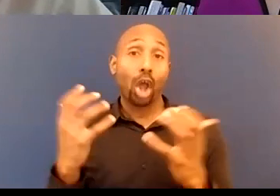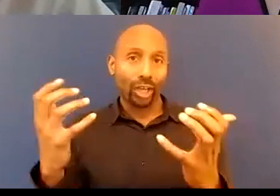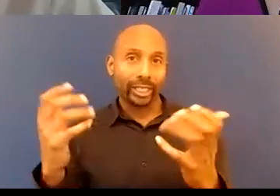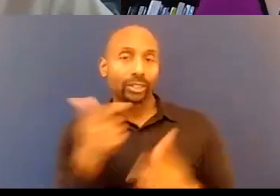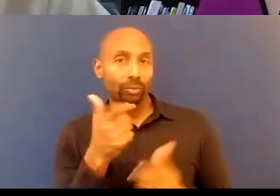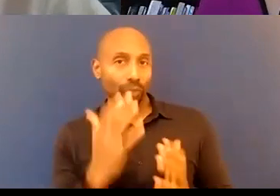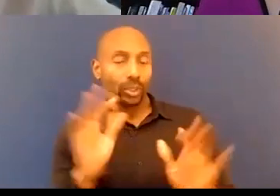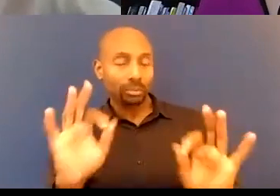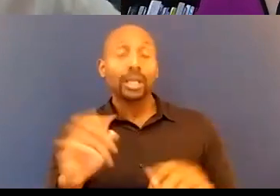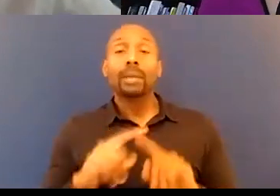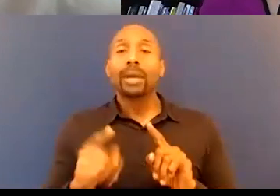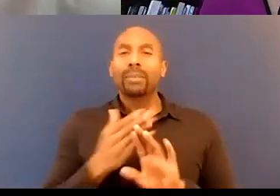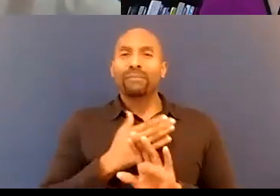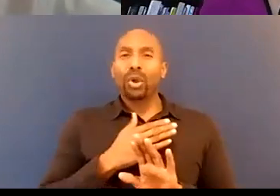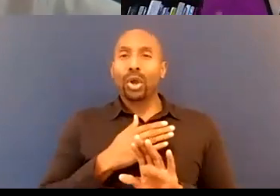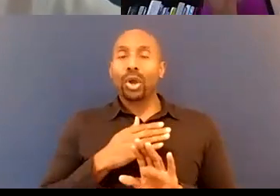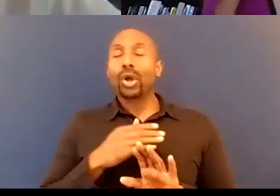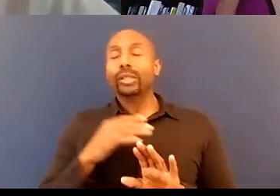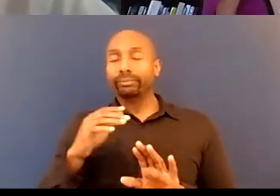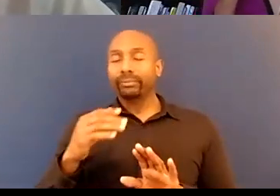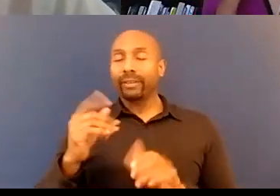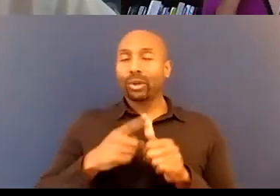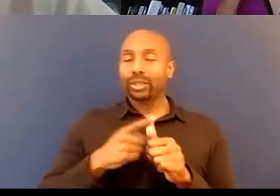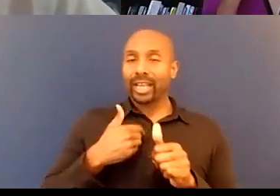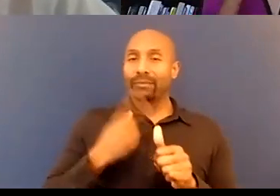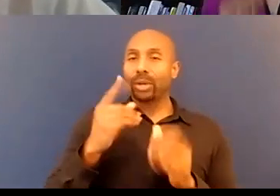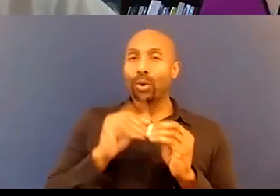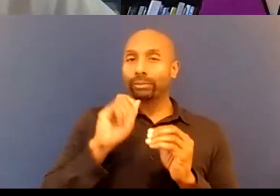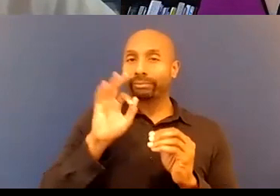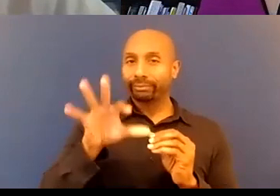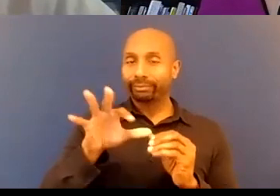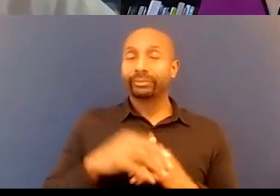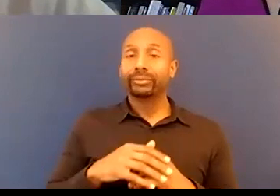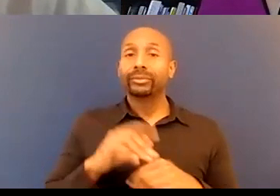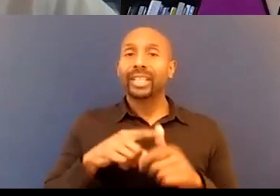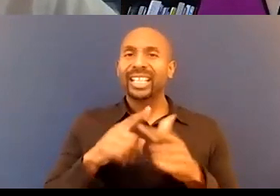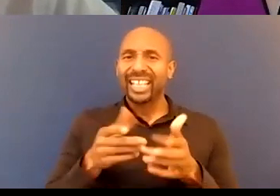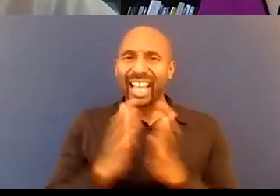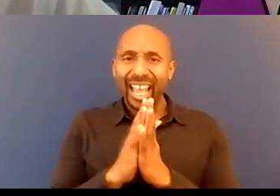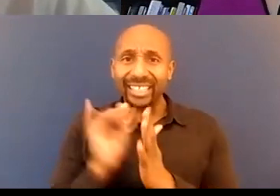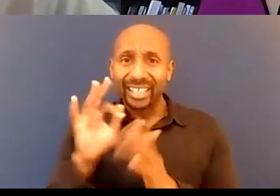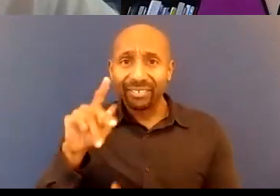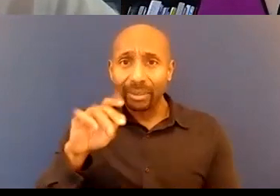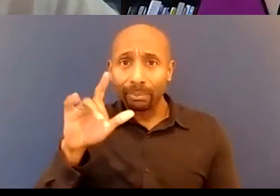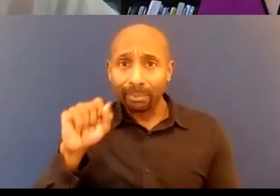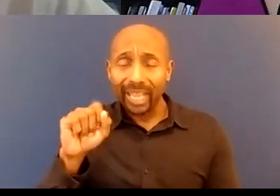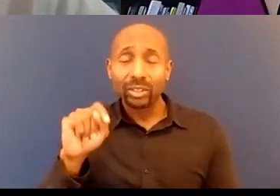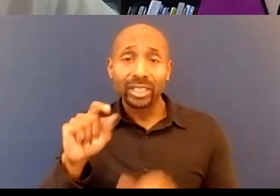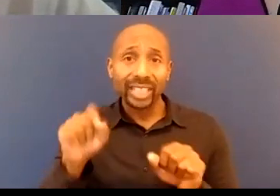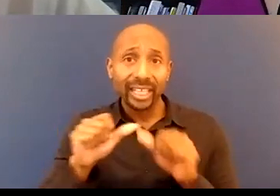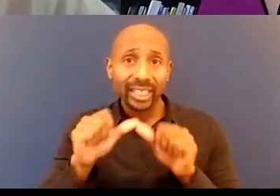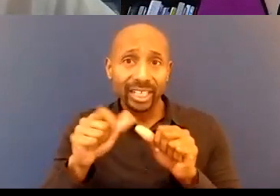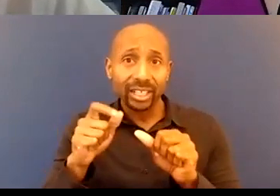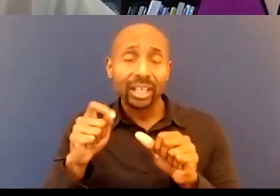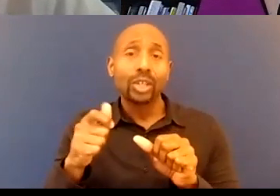and um before we get to audience questions and then i'm gonna ask if the panel could stay over a little bit later than we intended uh due to